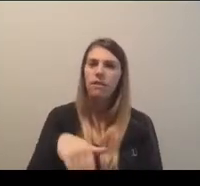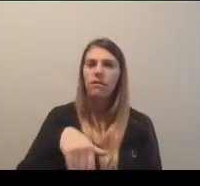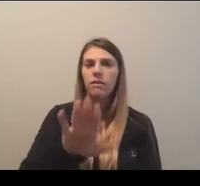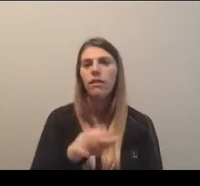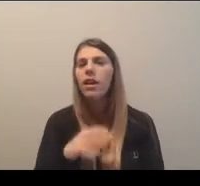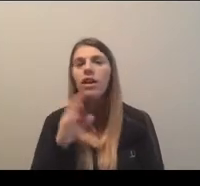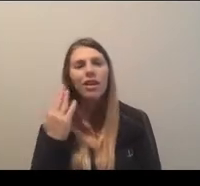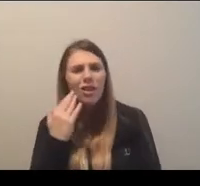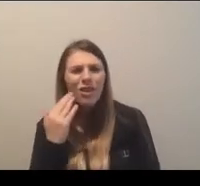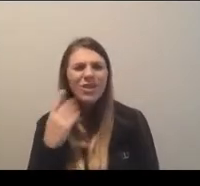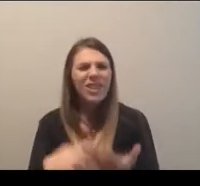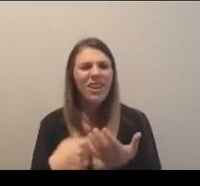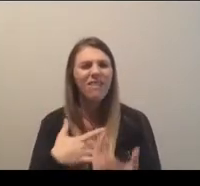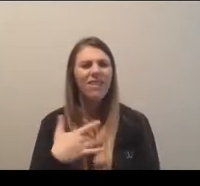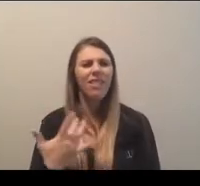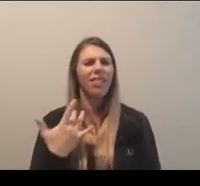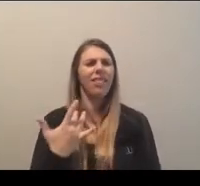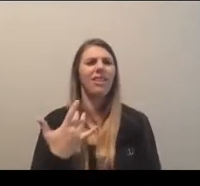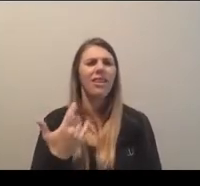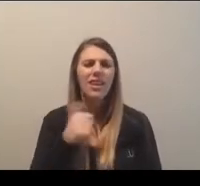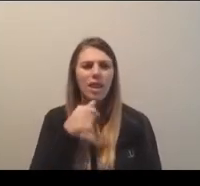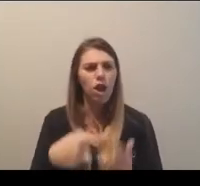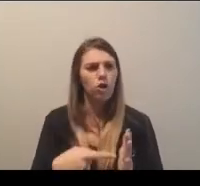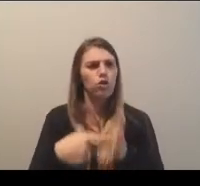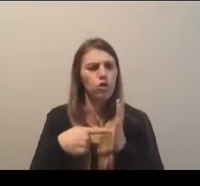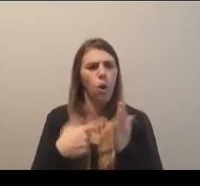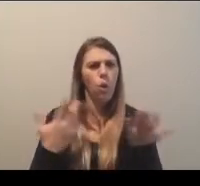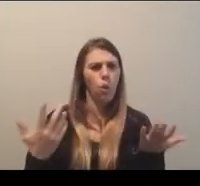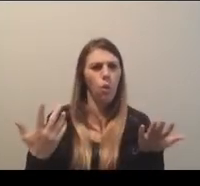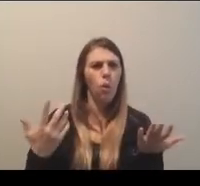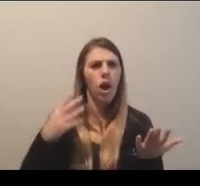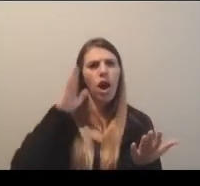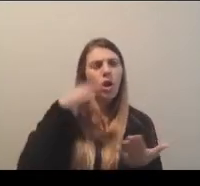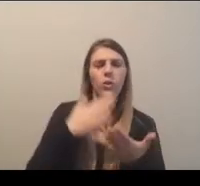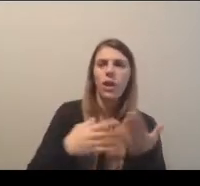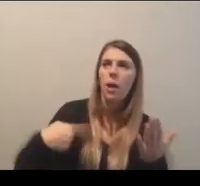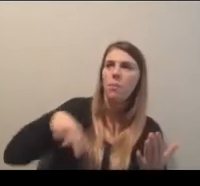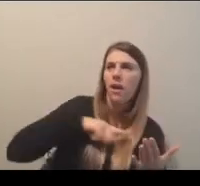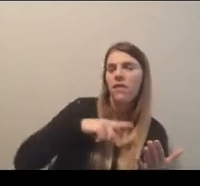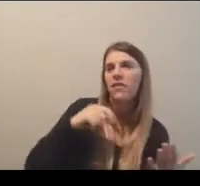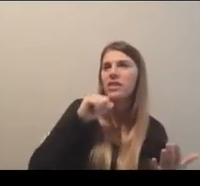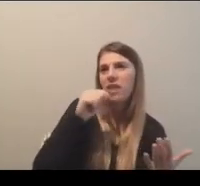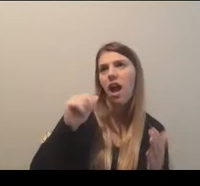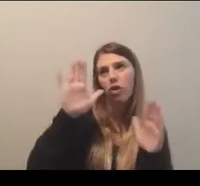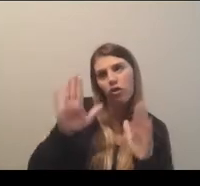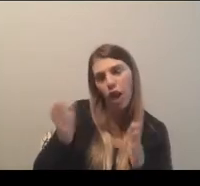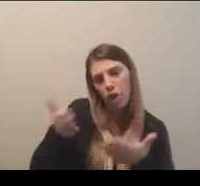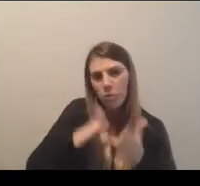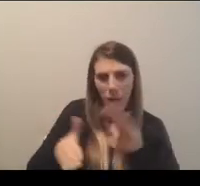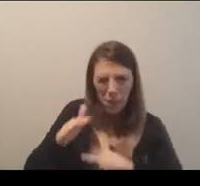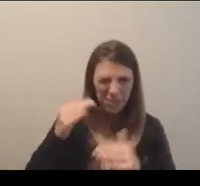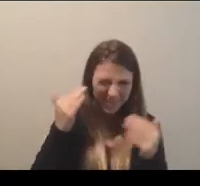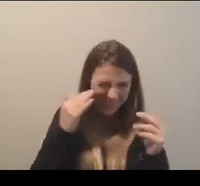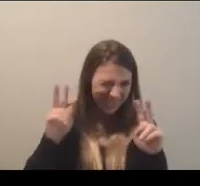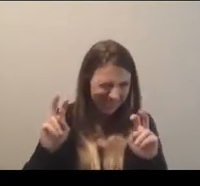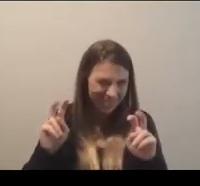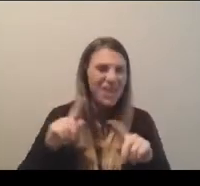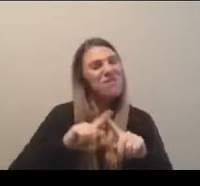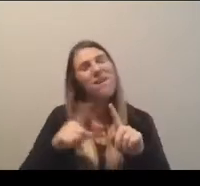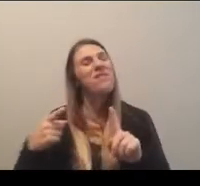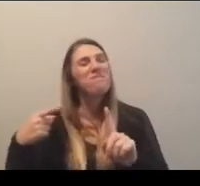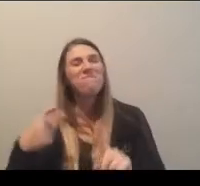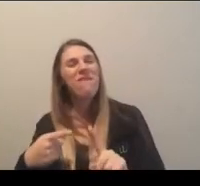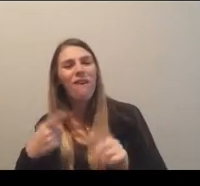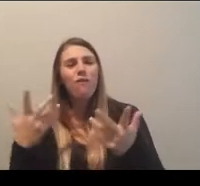sometimes we may think a gift bag doesn't show as much effort. I know some of us may not be great at wrapping, but point being is even the